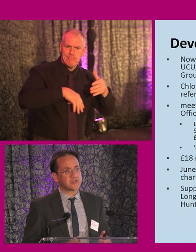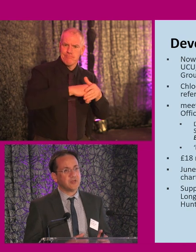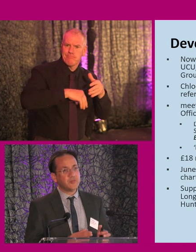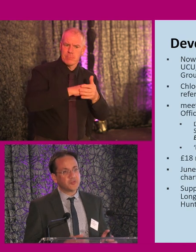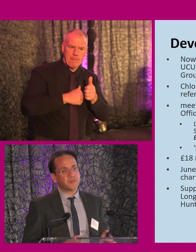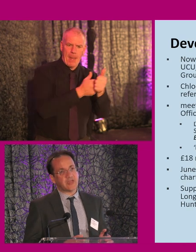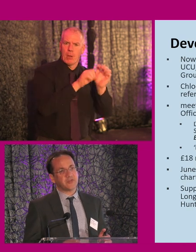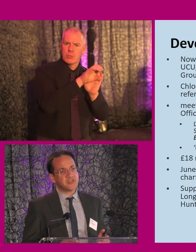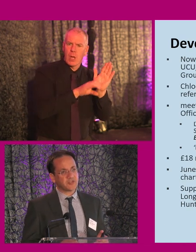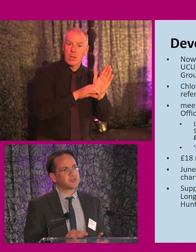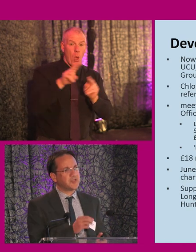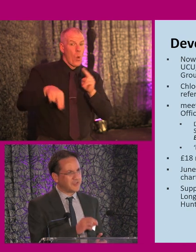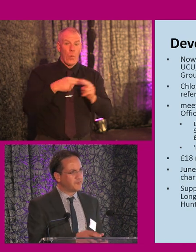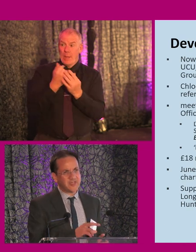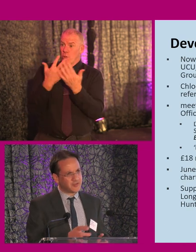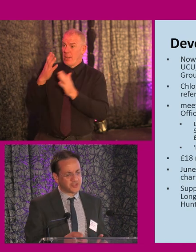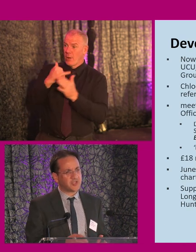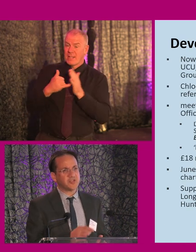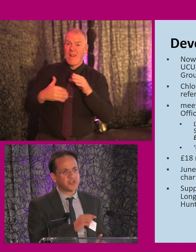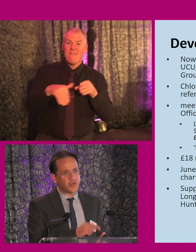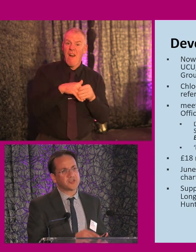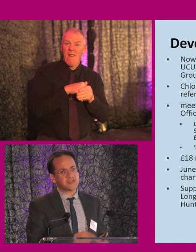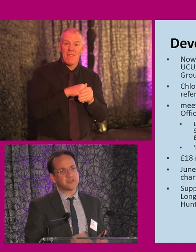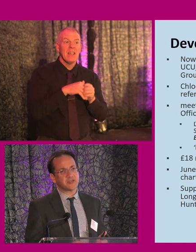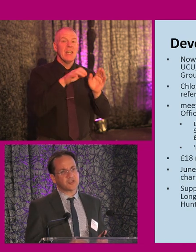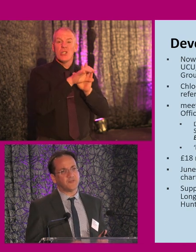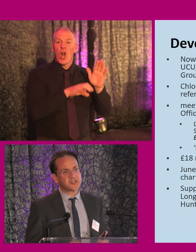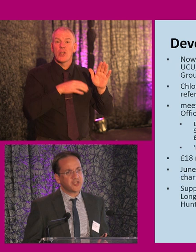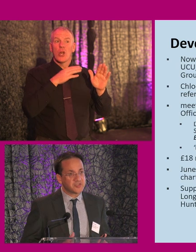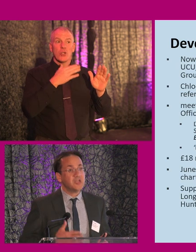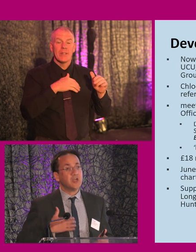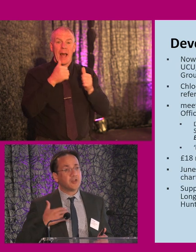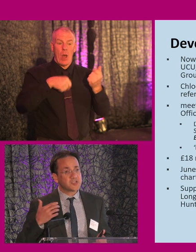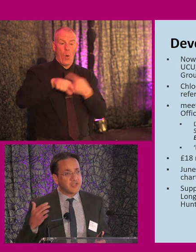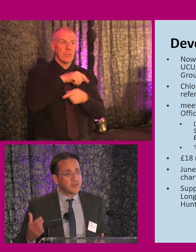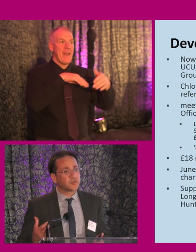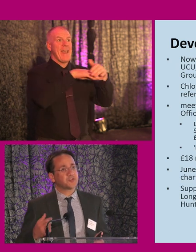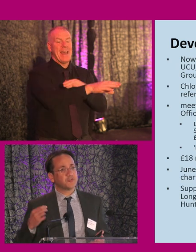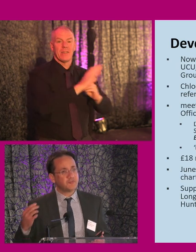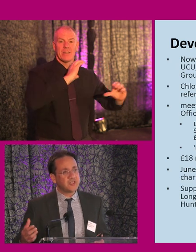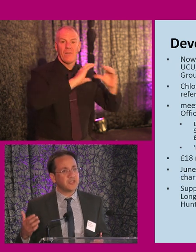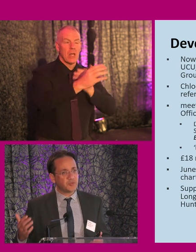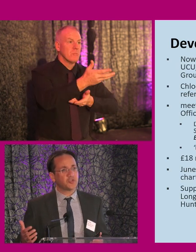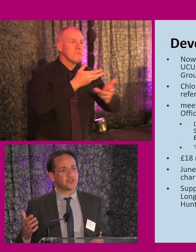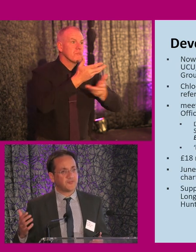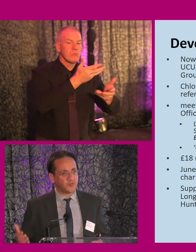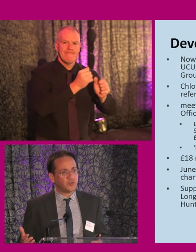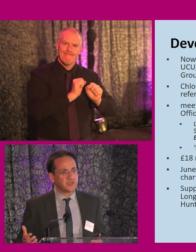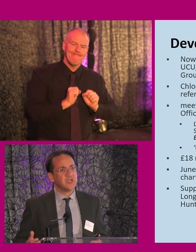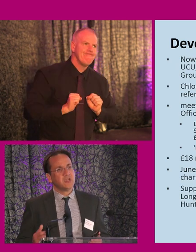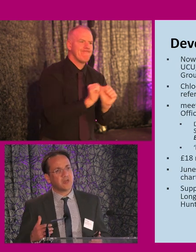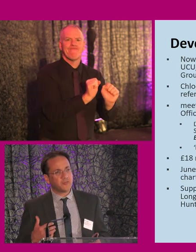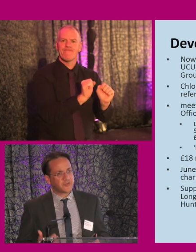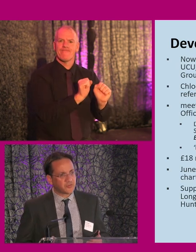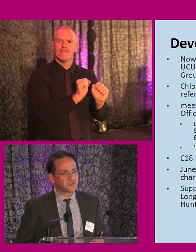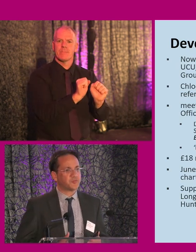for that, we wouldn't be having these conversations. So really, the Charter has got us into these conversations and has enabled us to really push forward